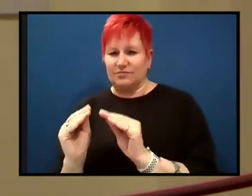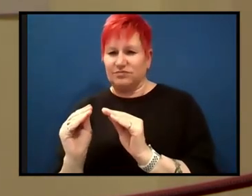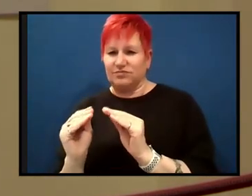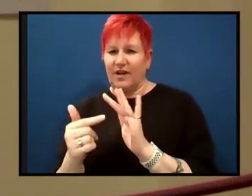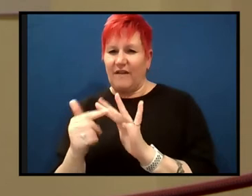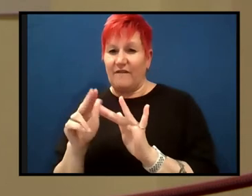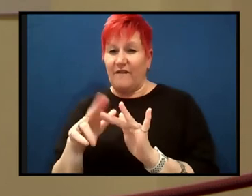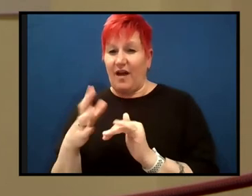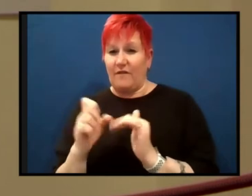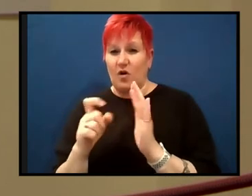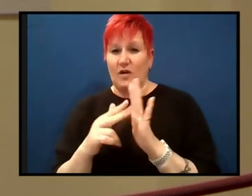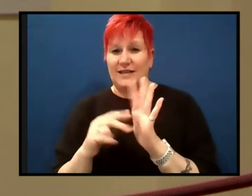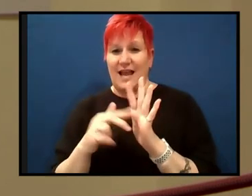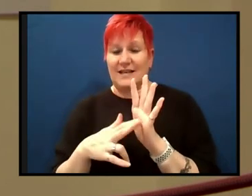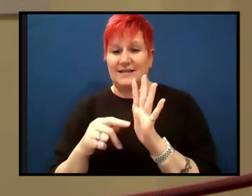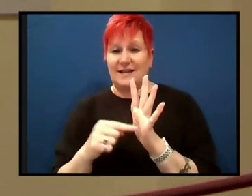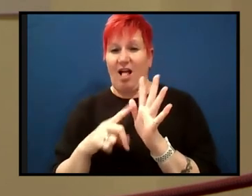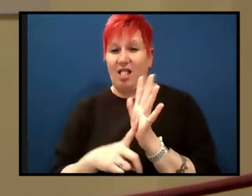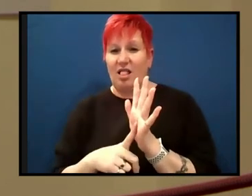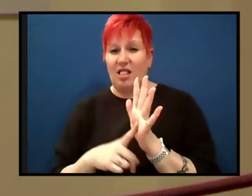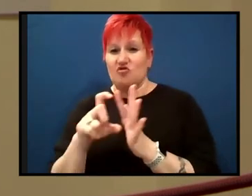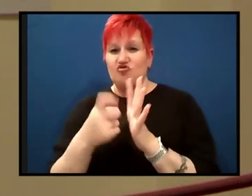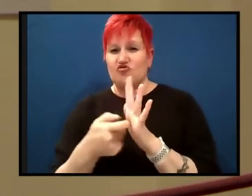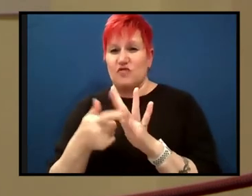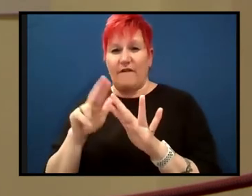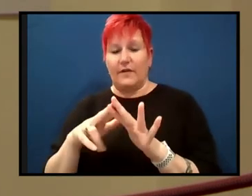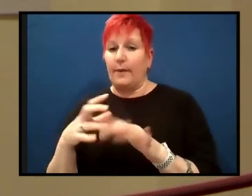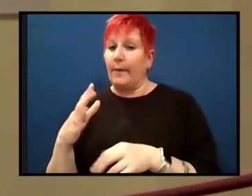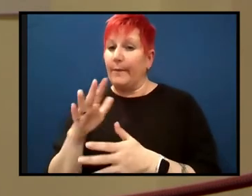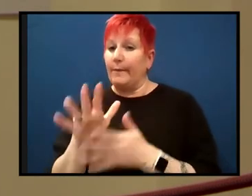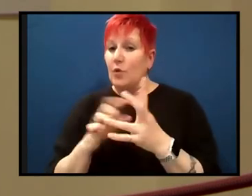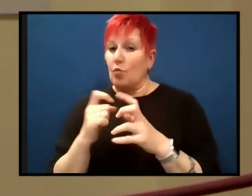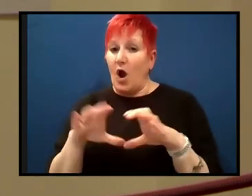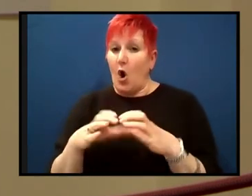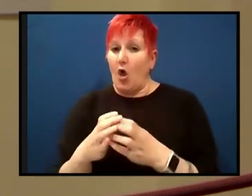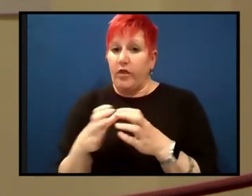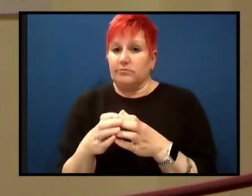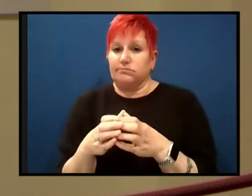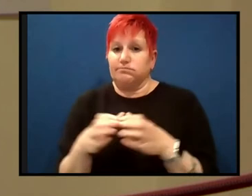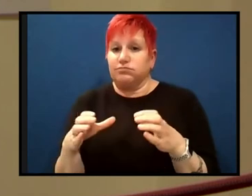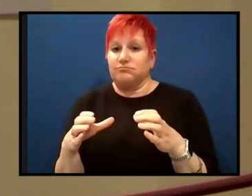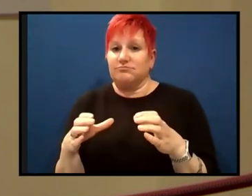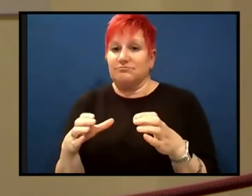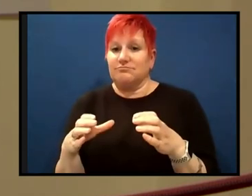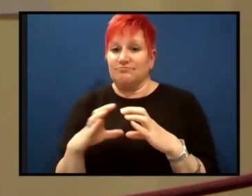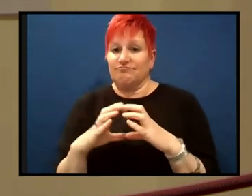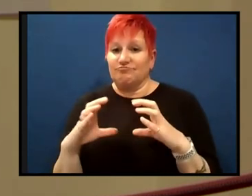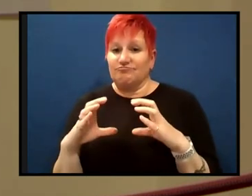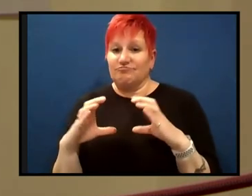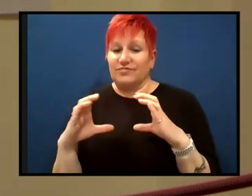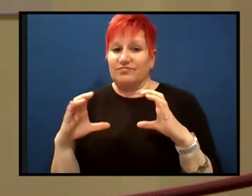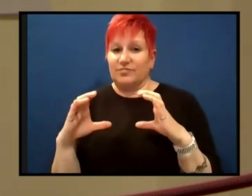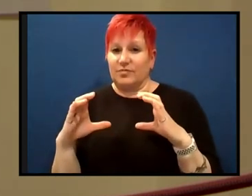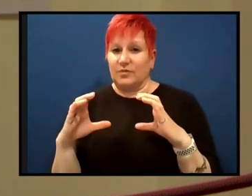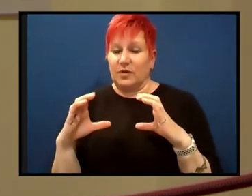drift was for the earth to expand. There's huge problems with that now that we, because you have to have no ability for the plates